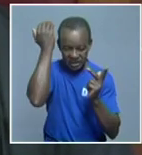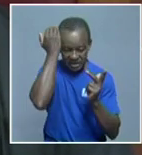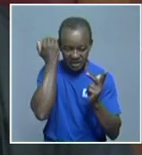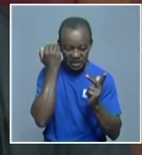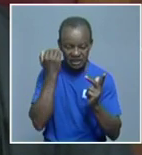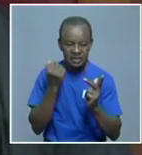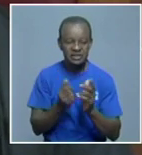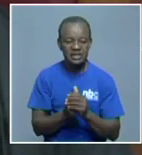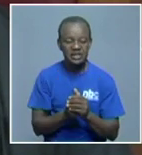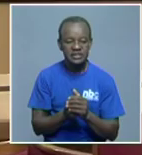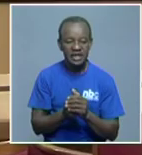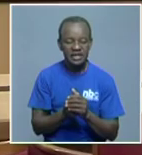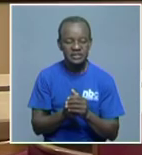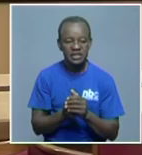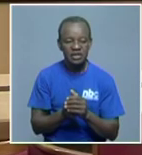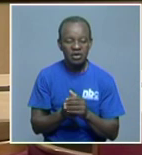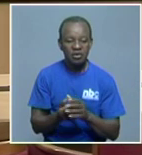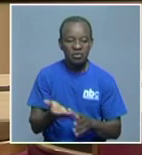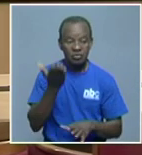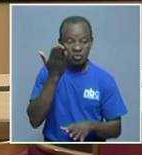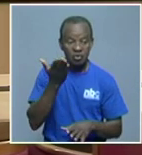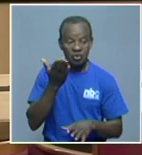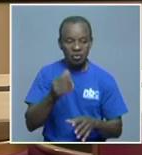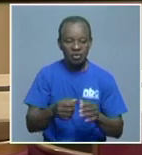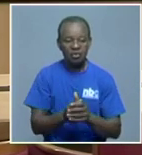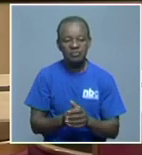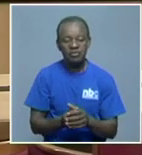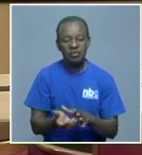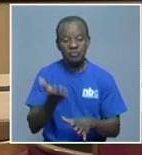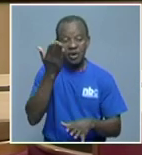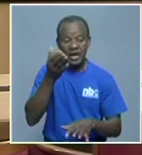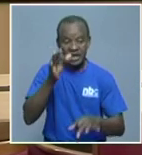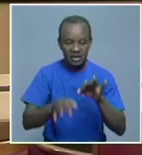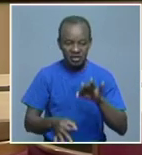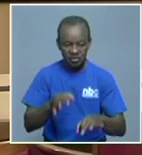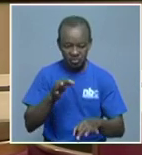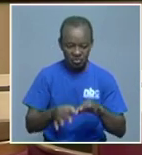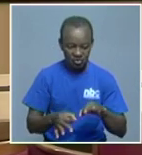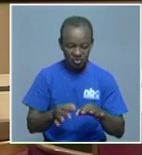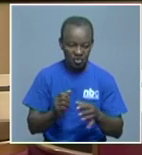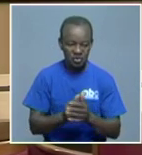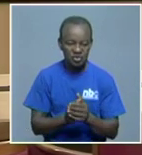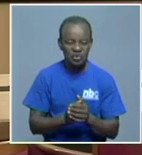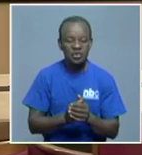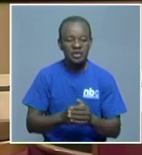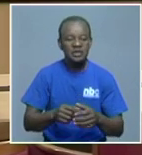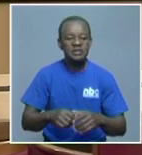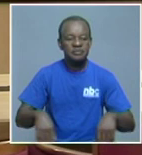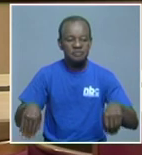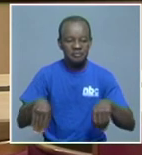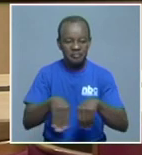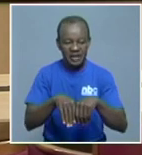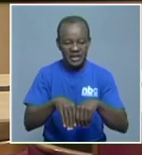of appeal here. And Marondote argued that in his opinion, or it is the